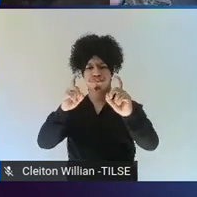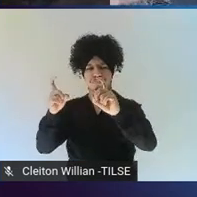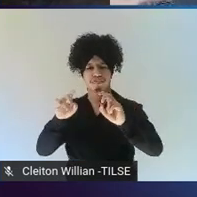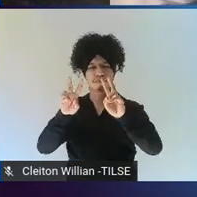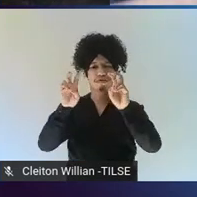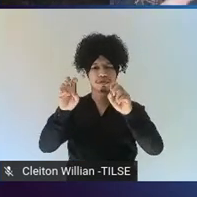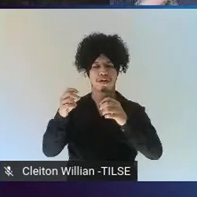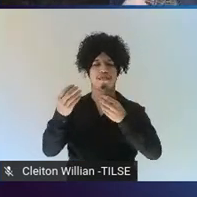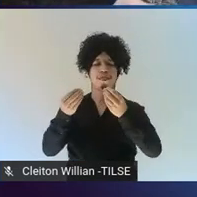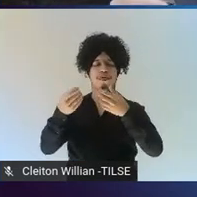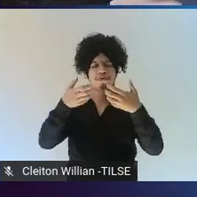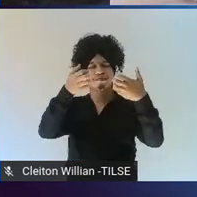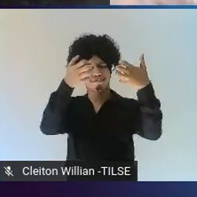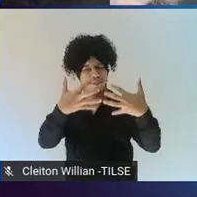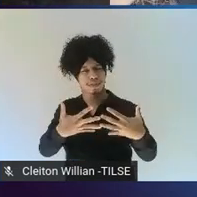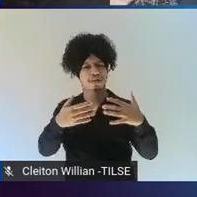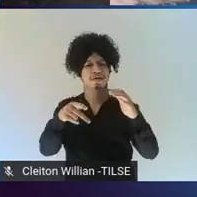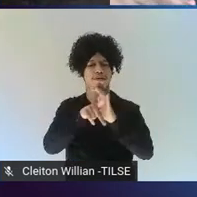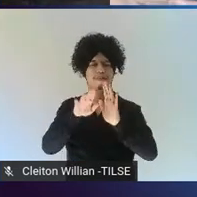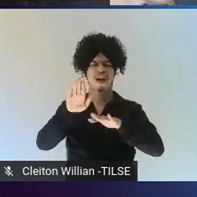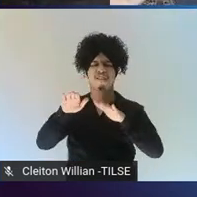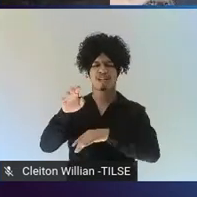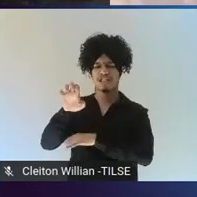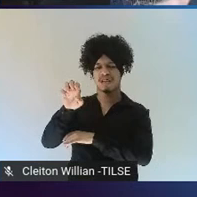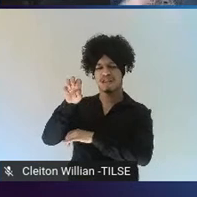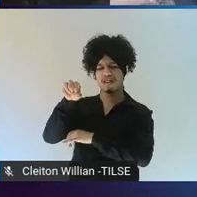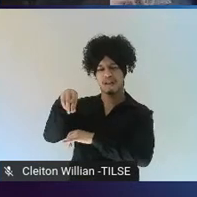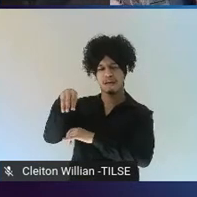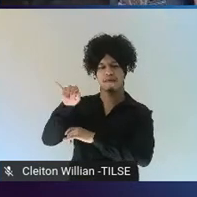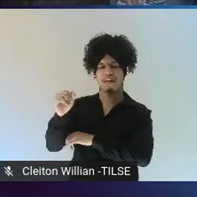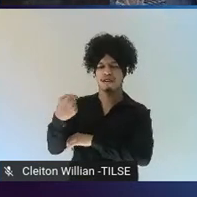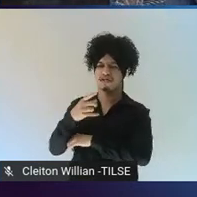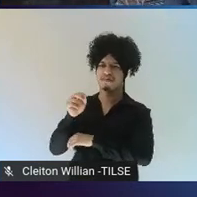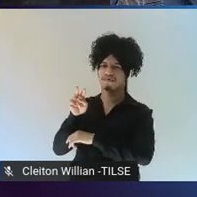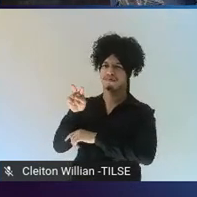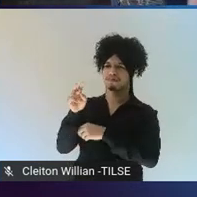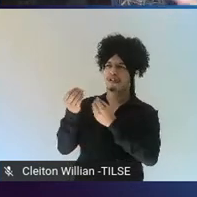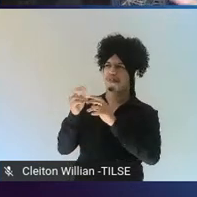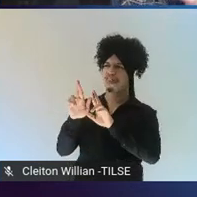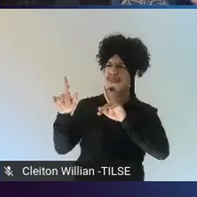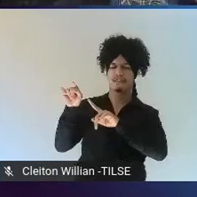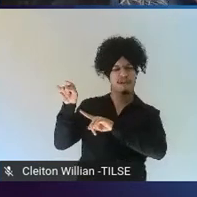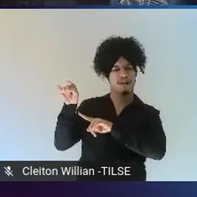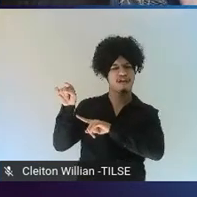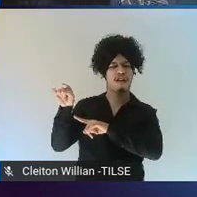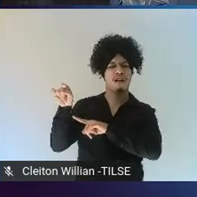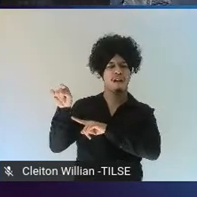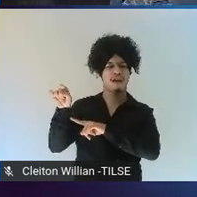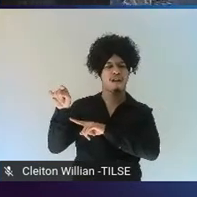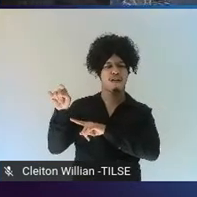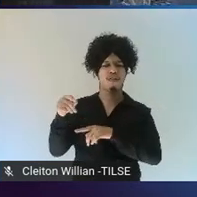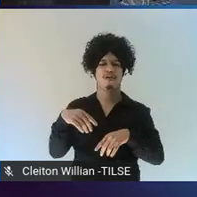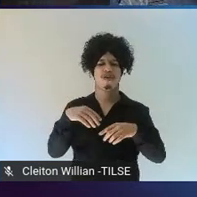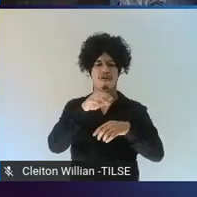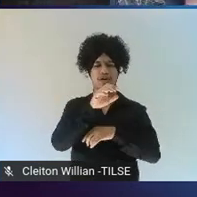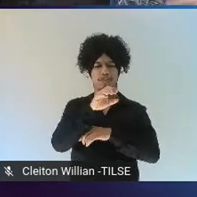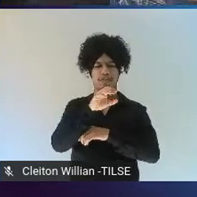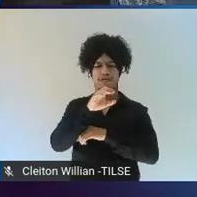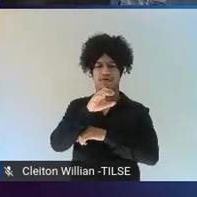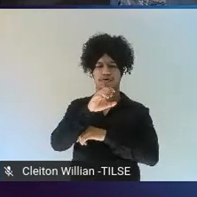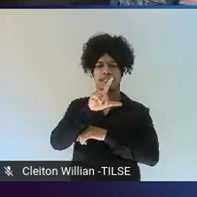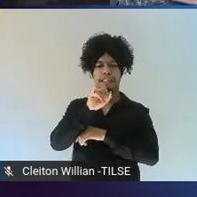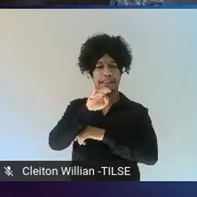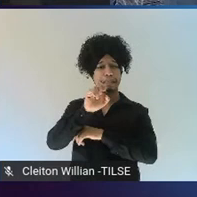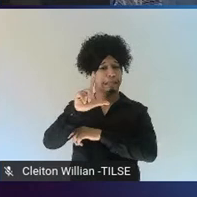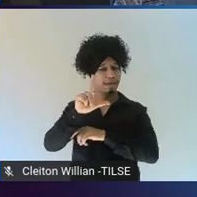times we treat EMI as something essentially different from CLIL, which we may